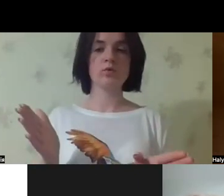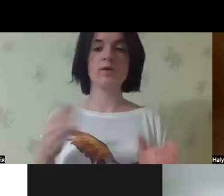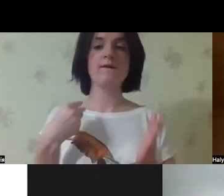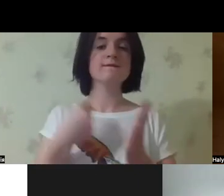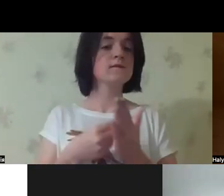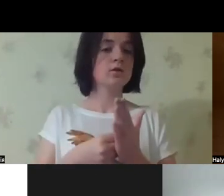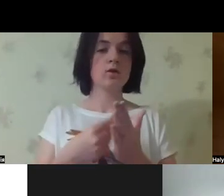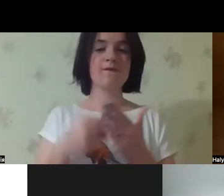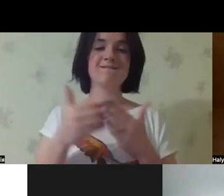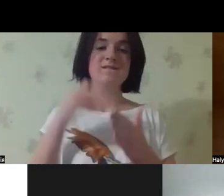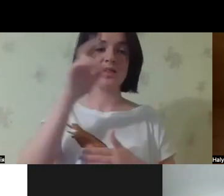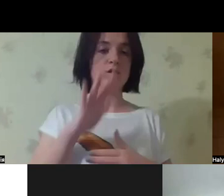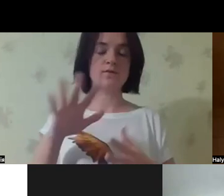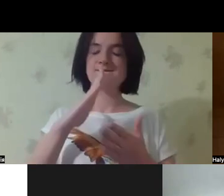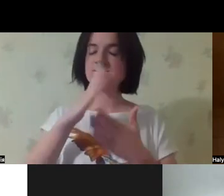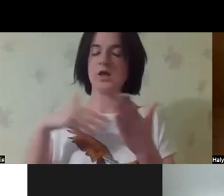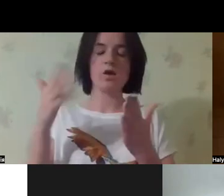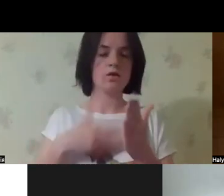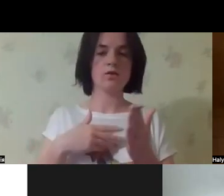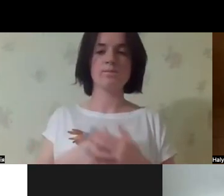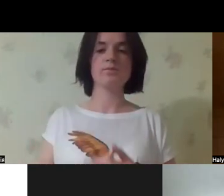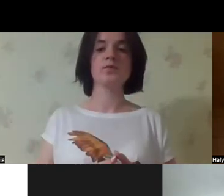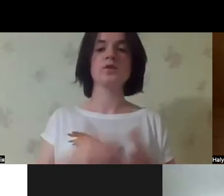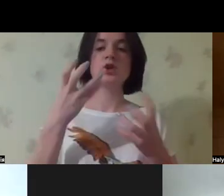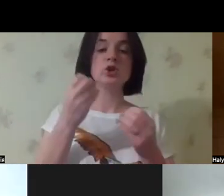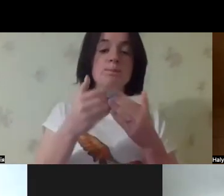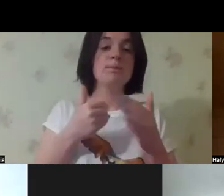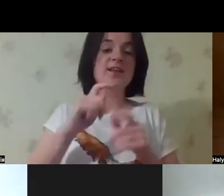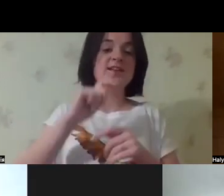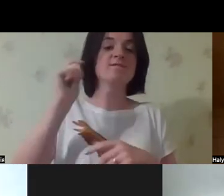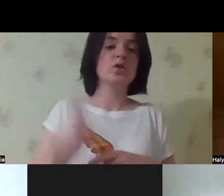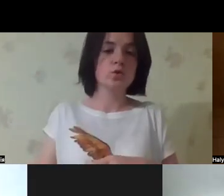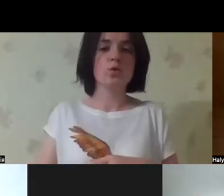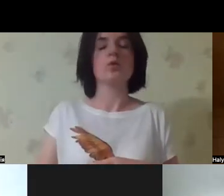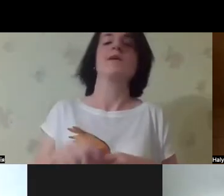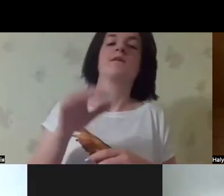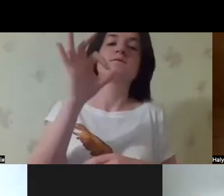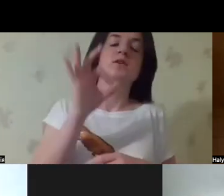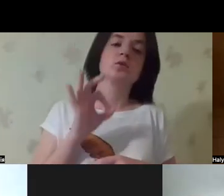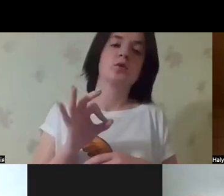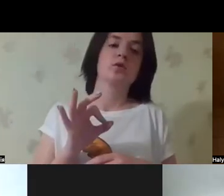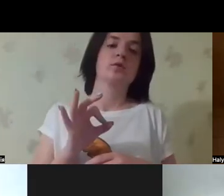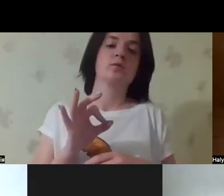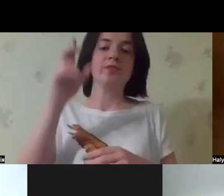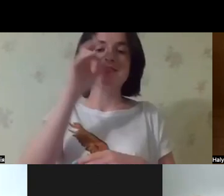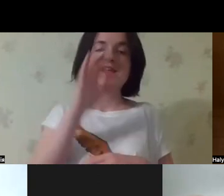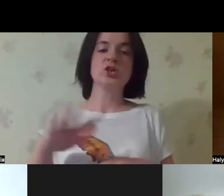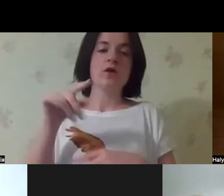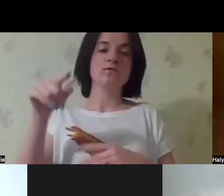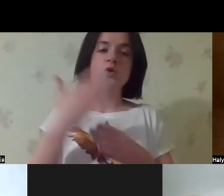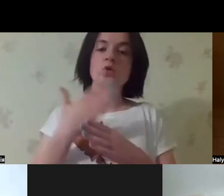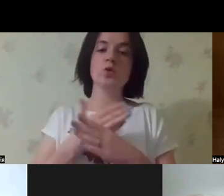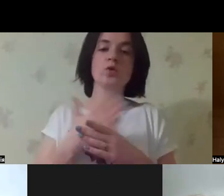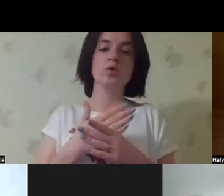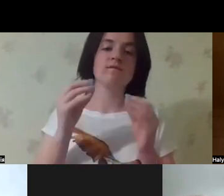not receiving any funding from the Ukrainian government. Even before the war, the share